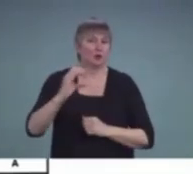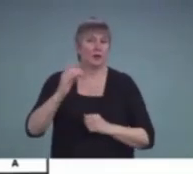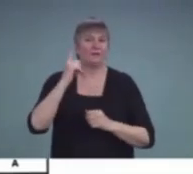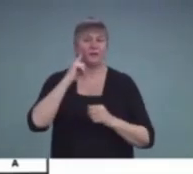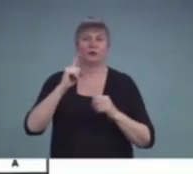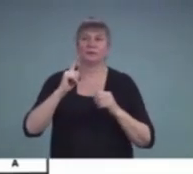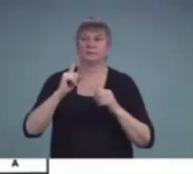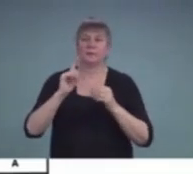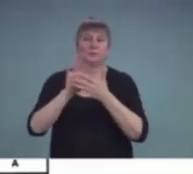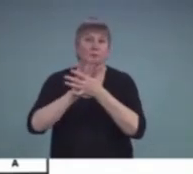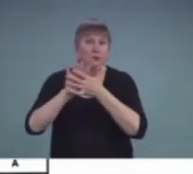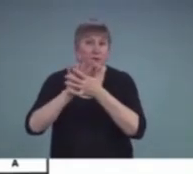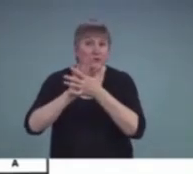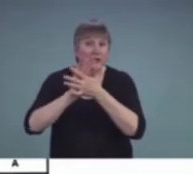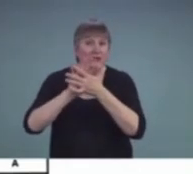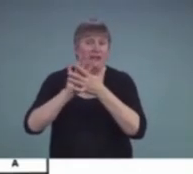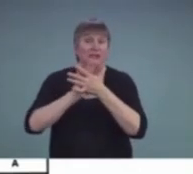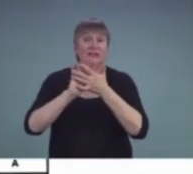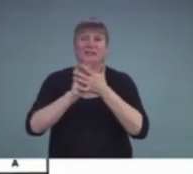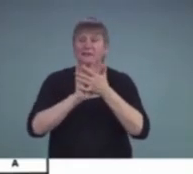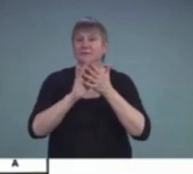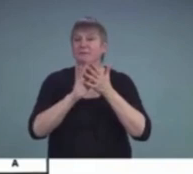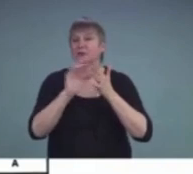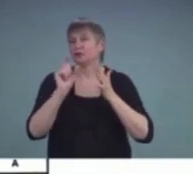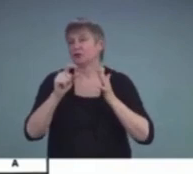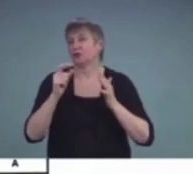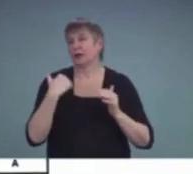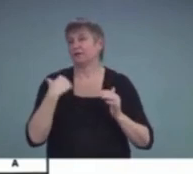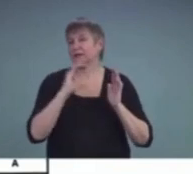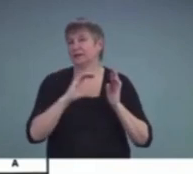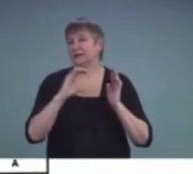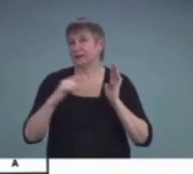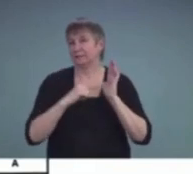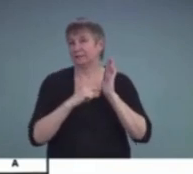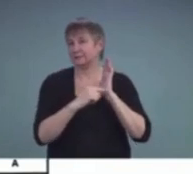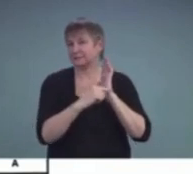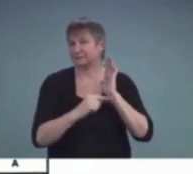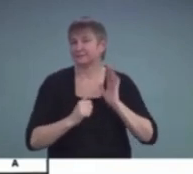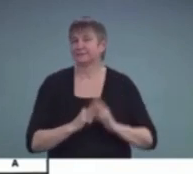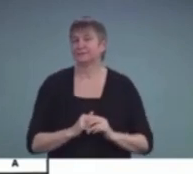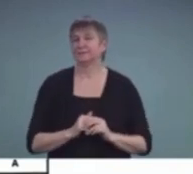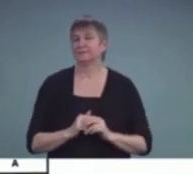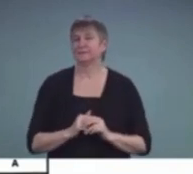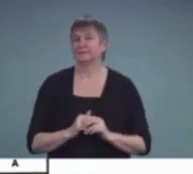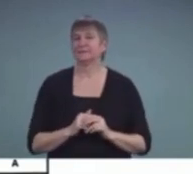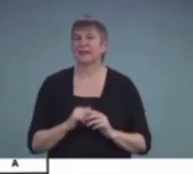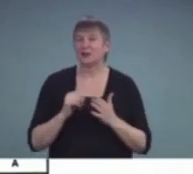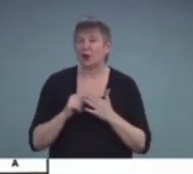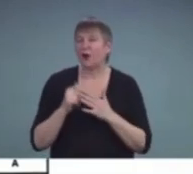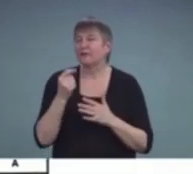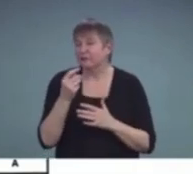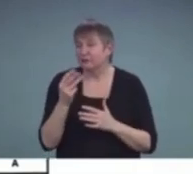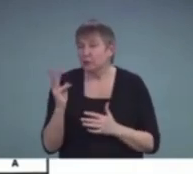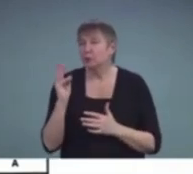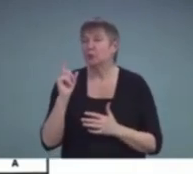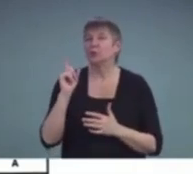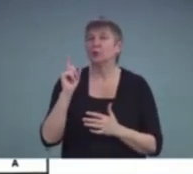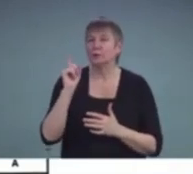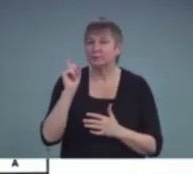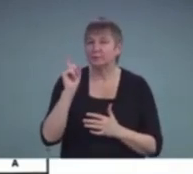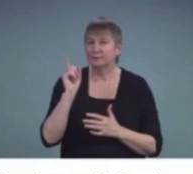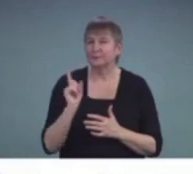media that would be part of his classroom instruction. So, just a few accommodations for him.